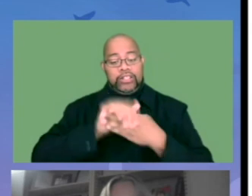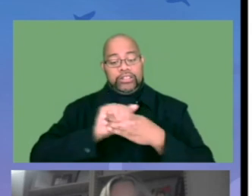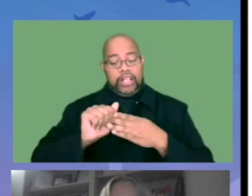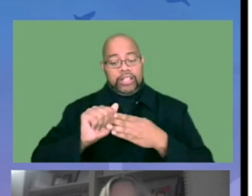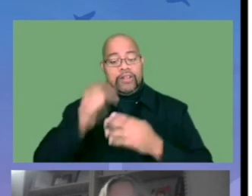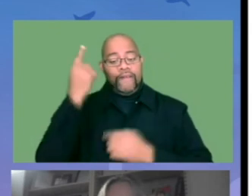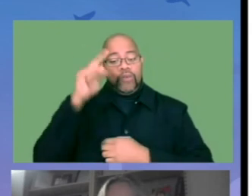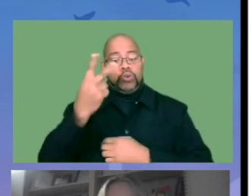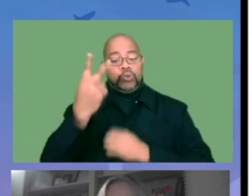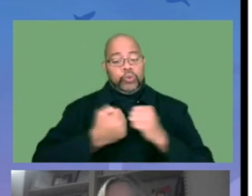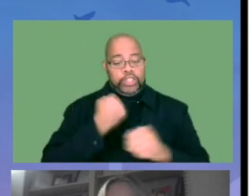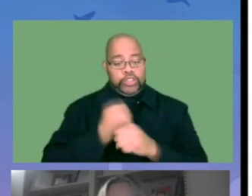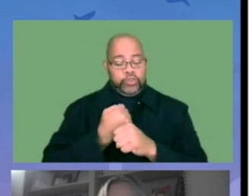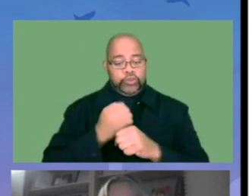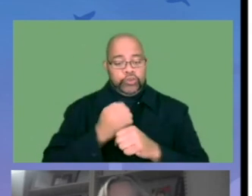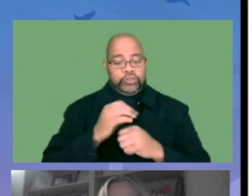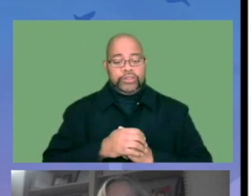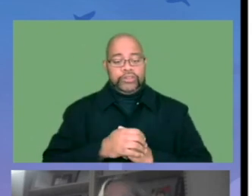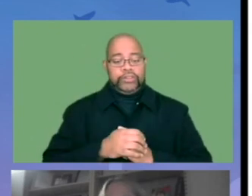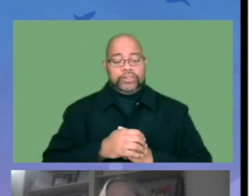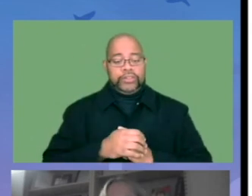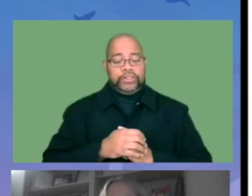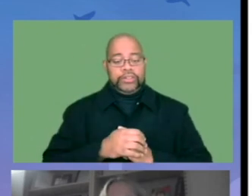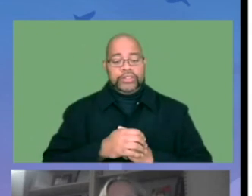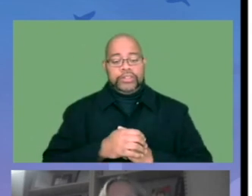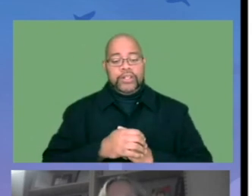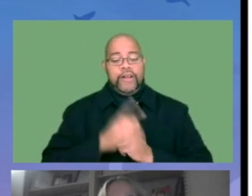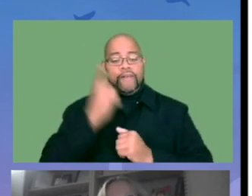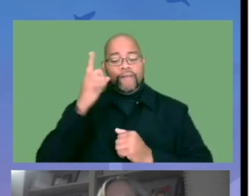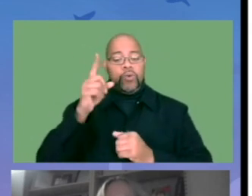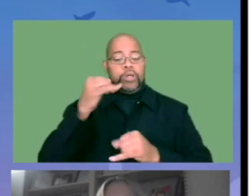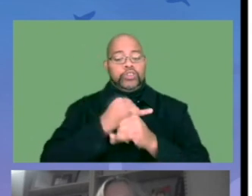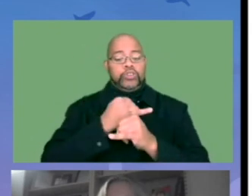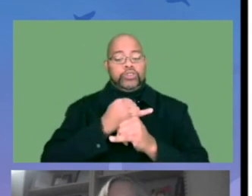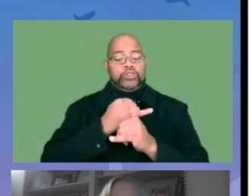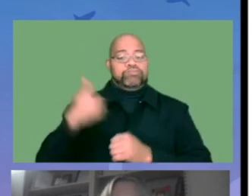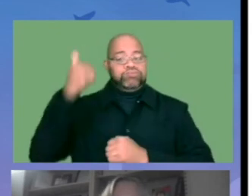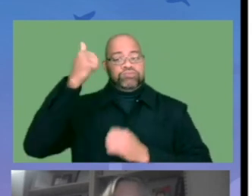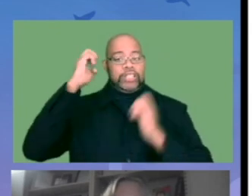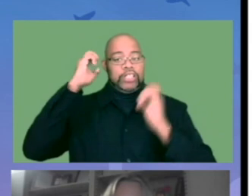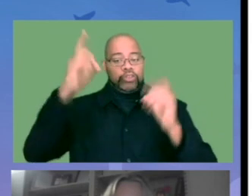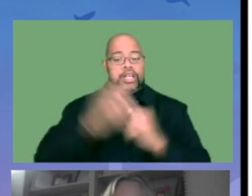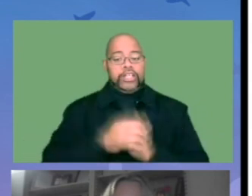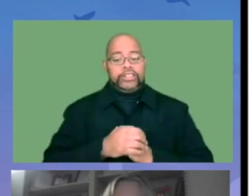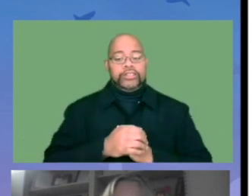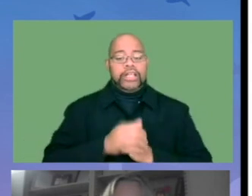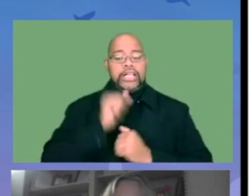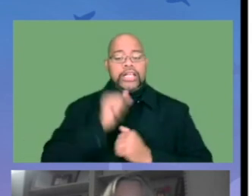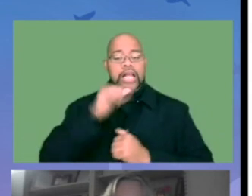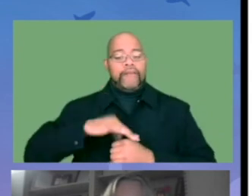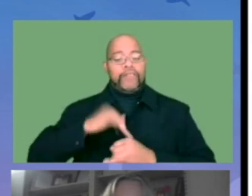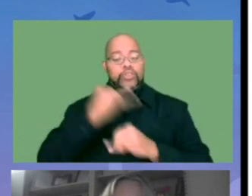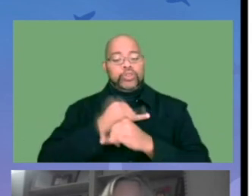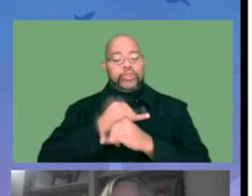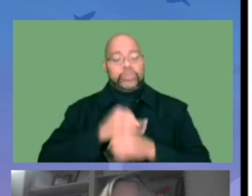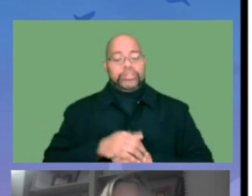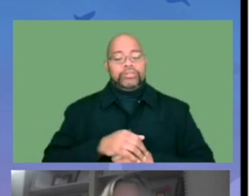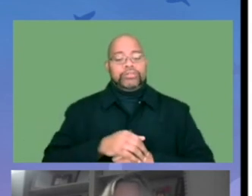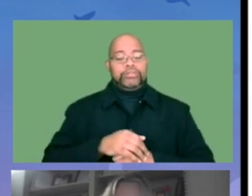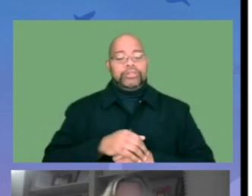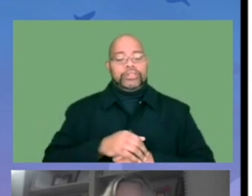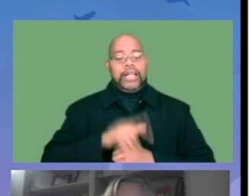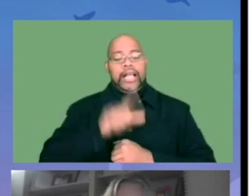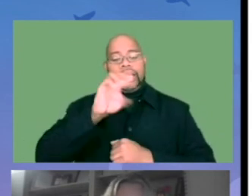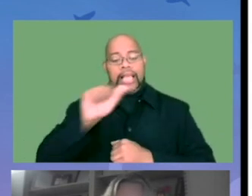teacher who was murdered by two students. And right before that, there was actually a suicide at the school. So that community